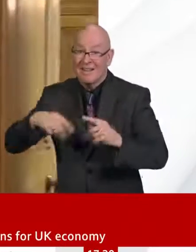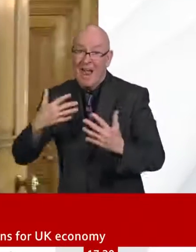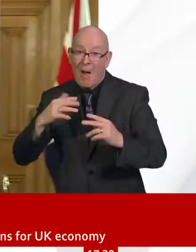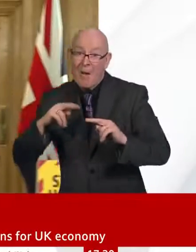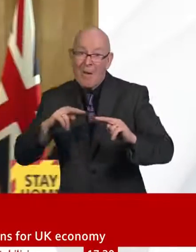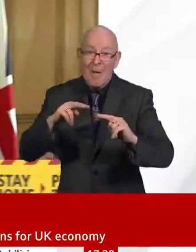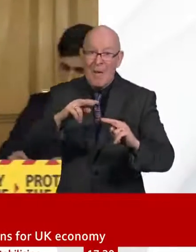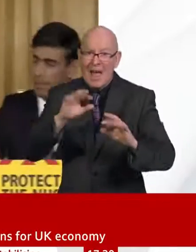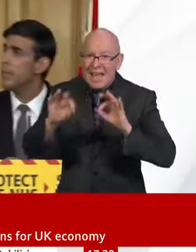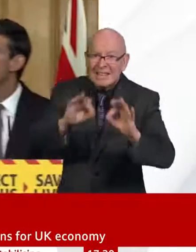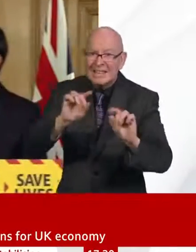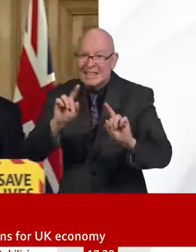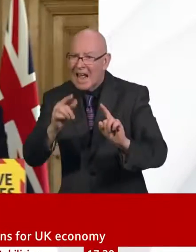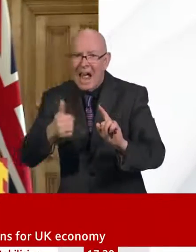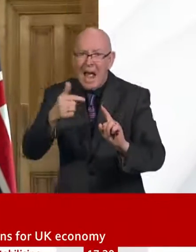Tom Newton-Dunn at The Sun.